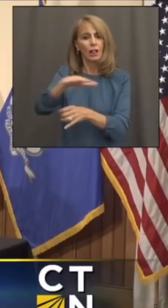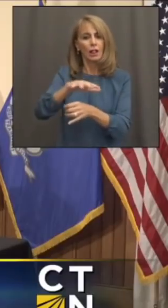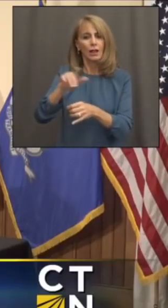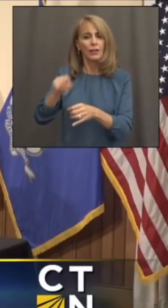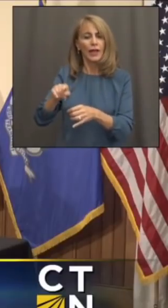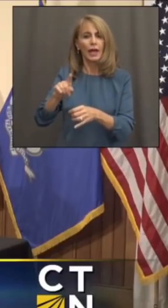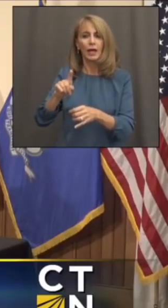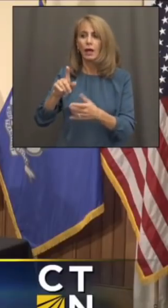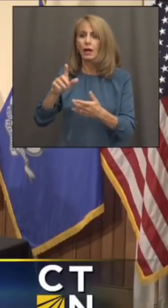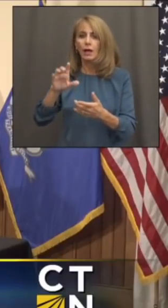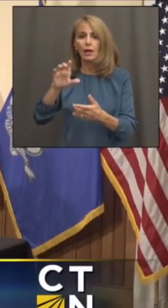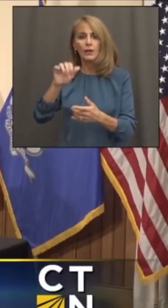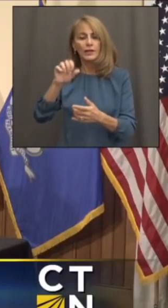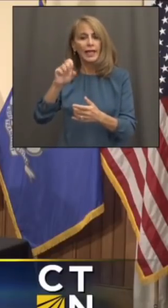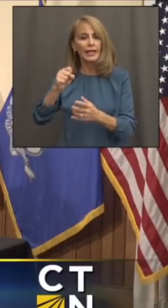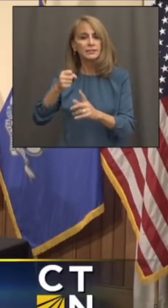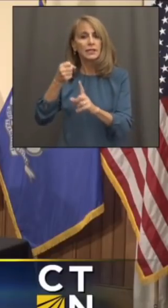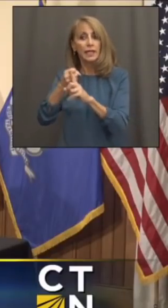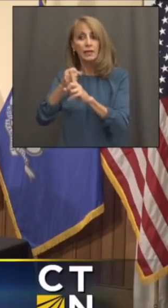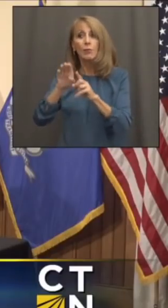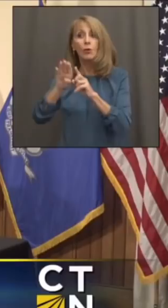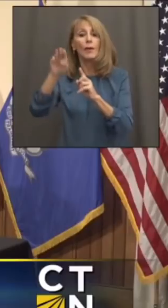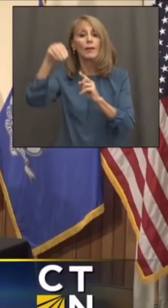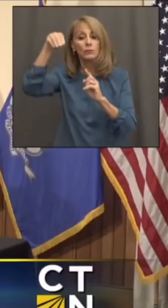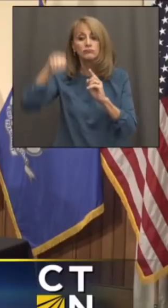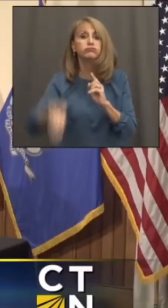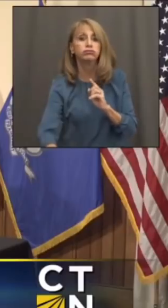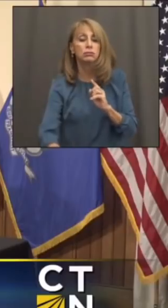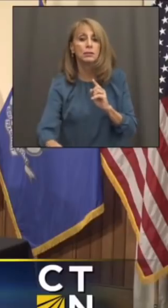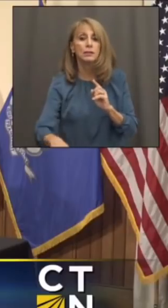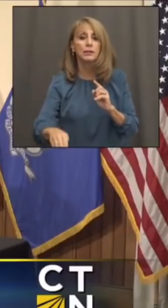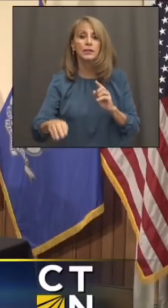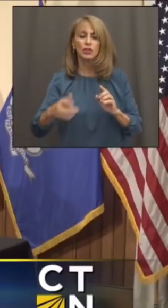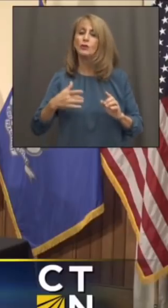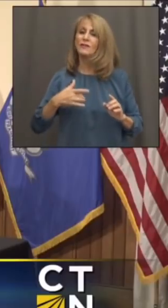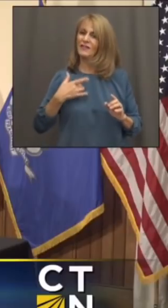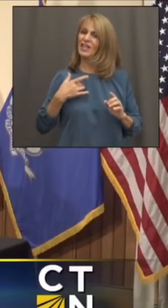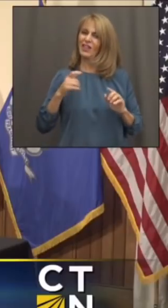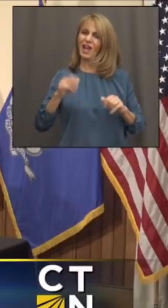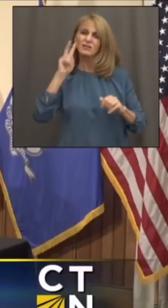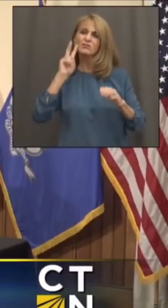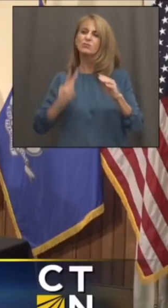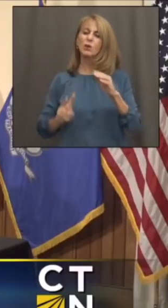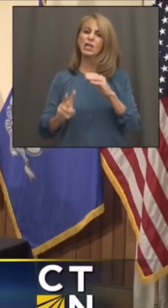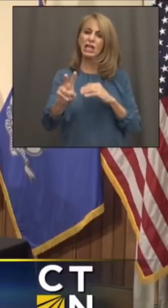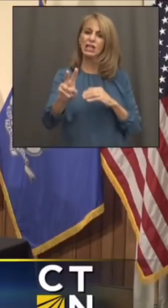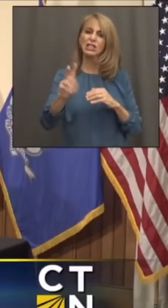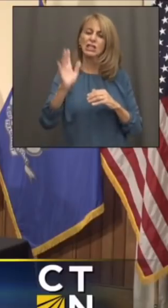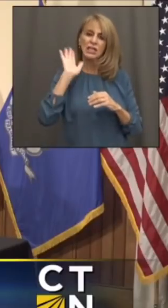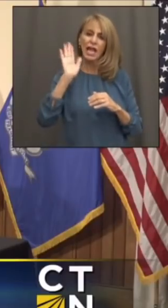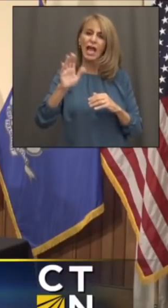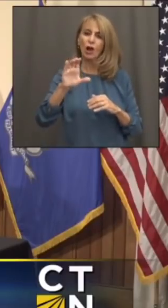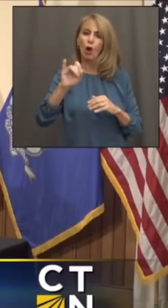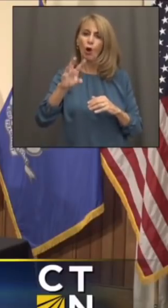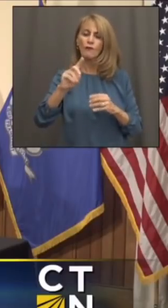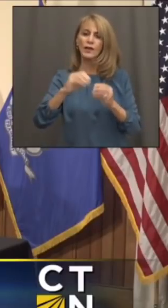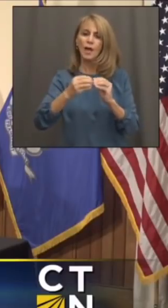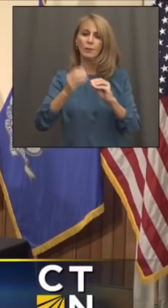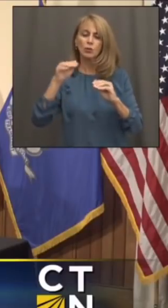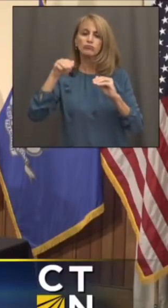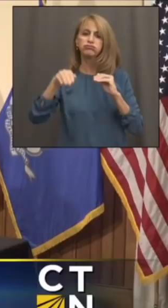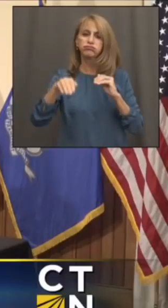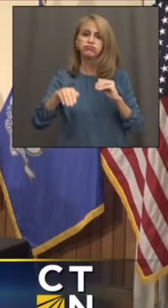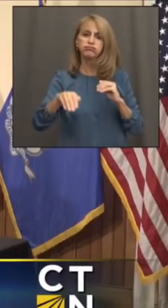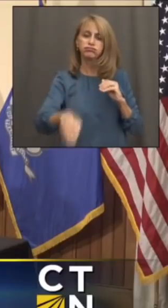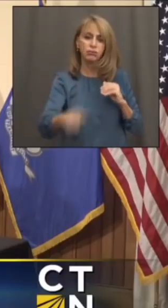plummeting after we hit a similar mark. So is this the trajectory that we're anticipating to see going forward? Are we at